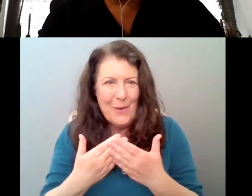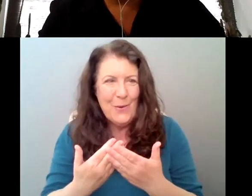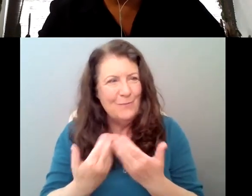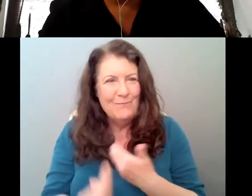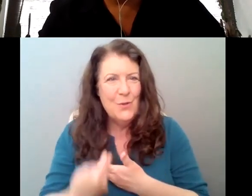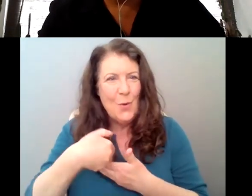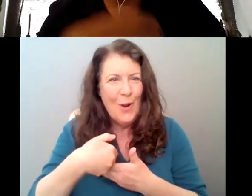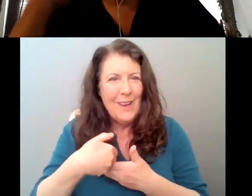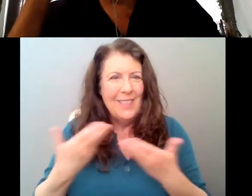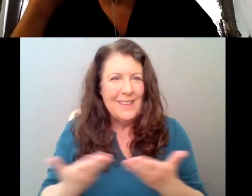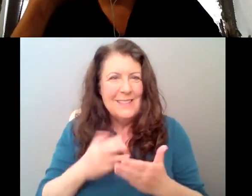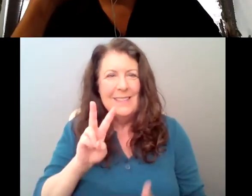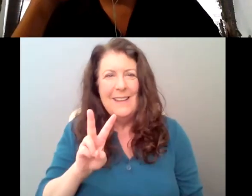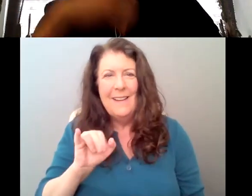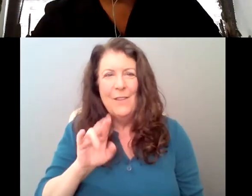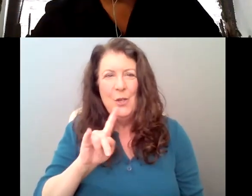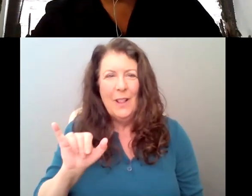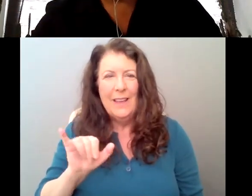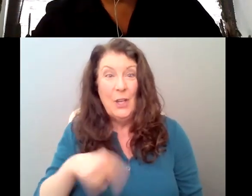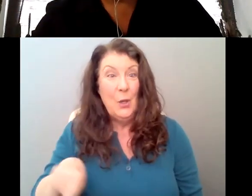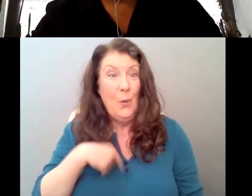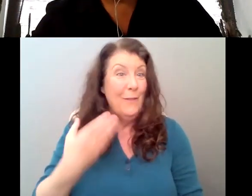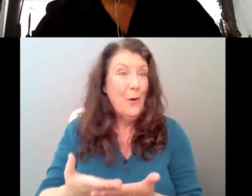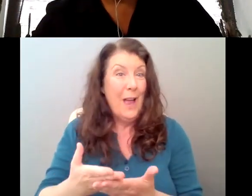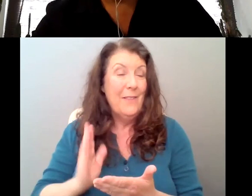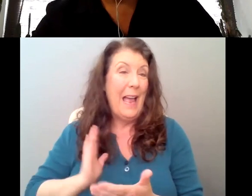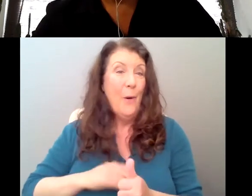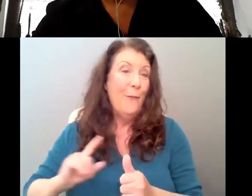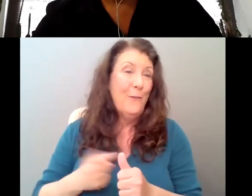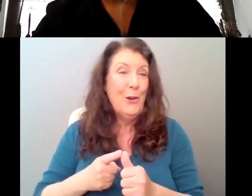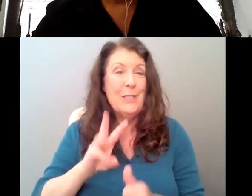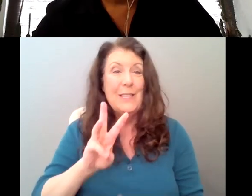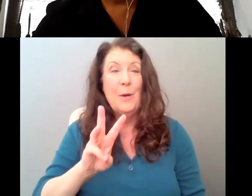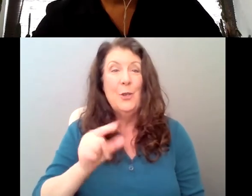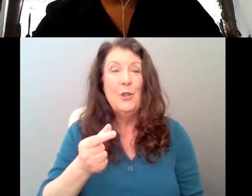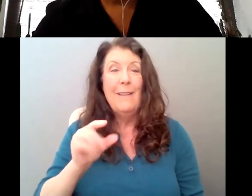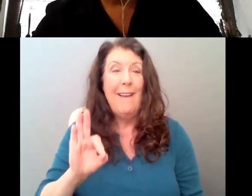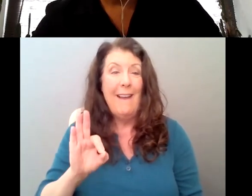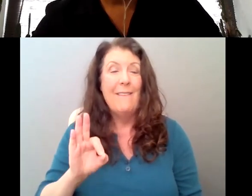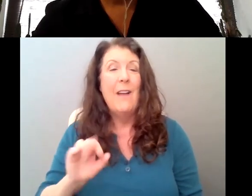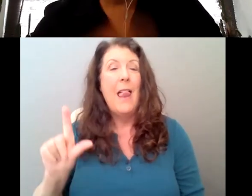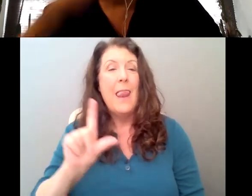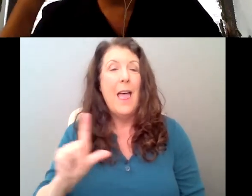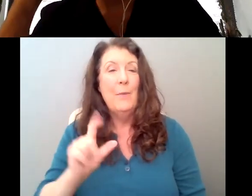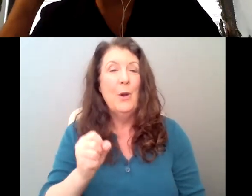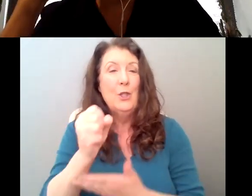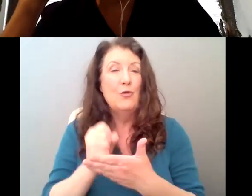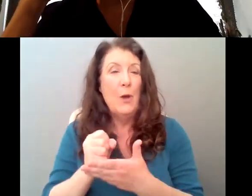okay out there. You have arrived at our very first WGF library script breakdown session. Yay.